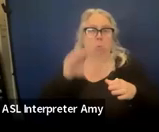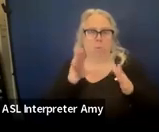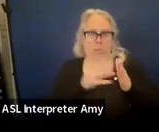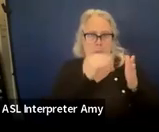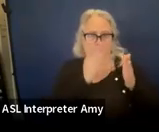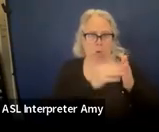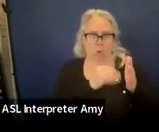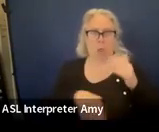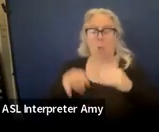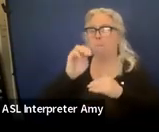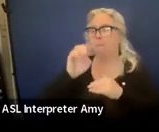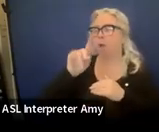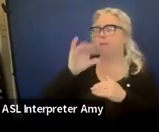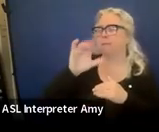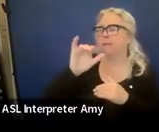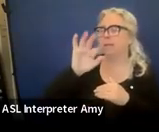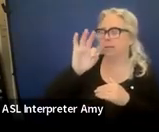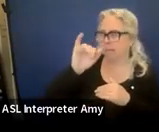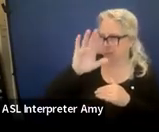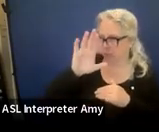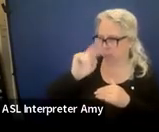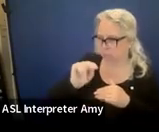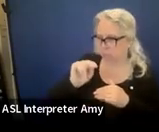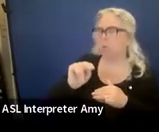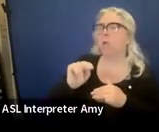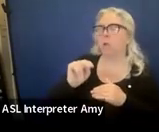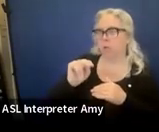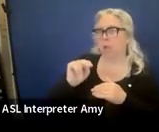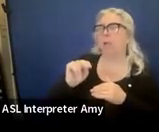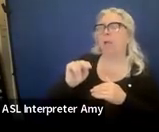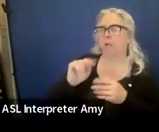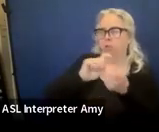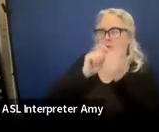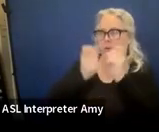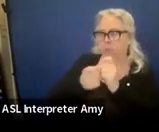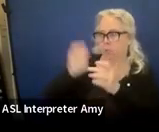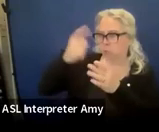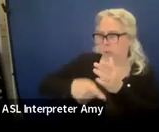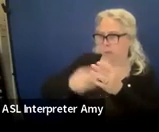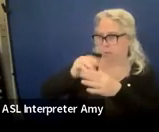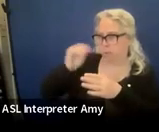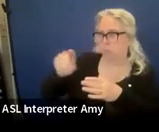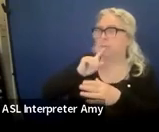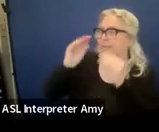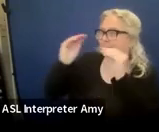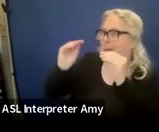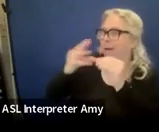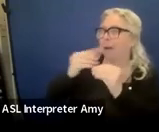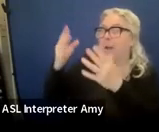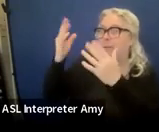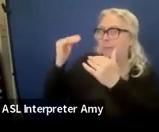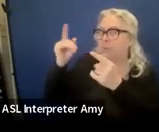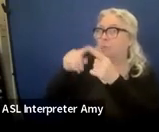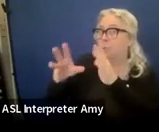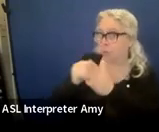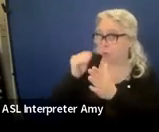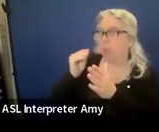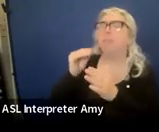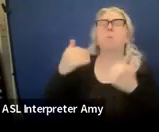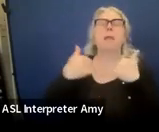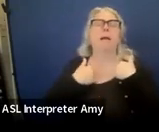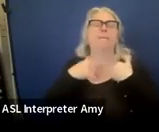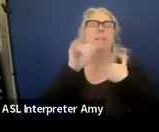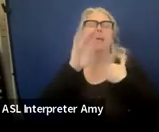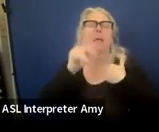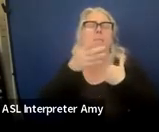modification changes what the student is taught or expected to learn. And then there's just a link for more information about that.